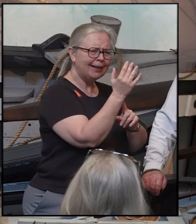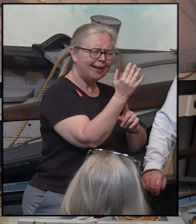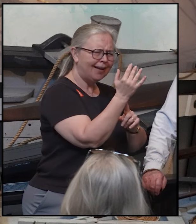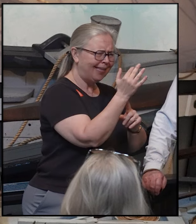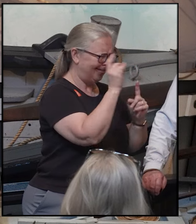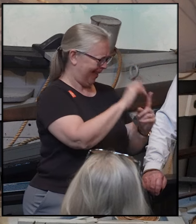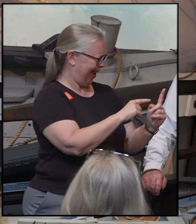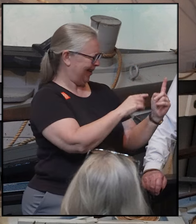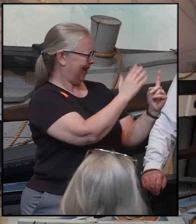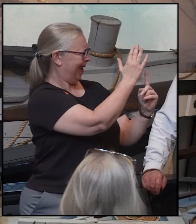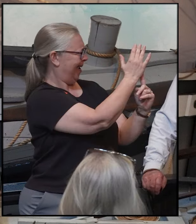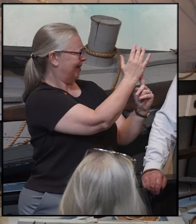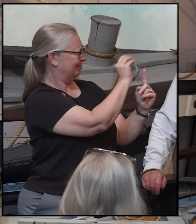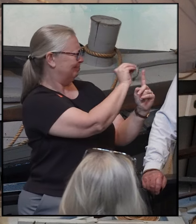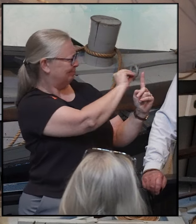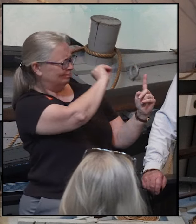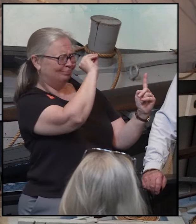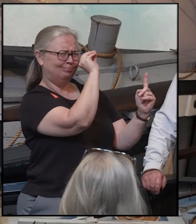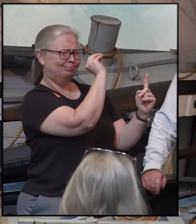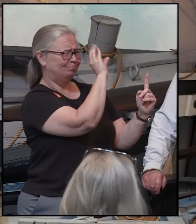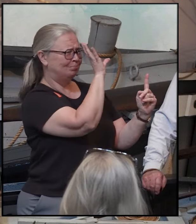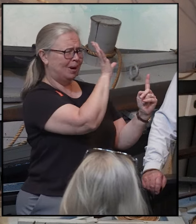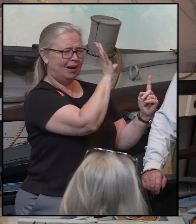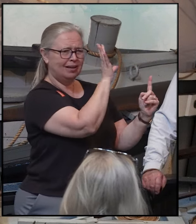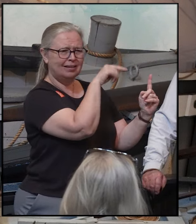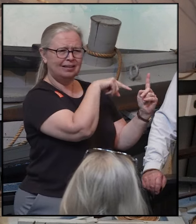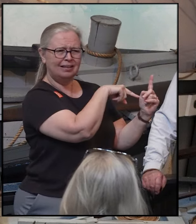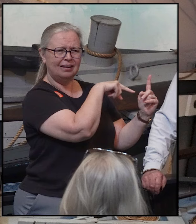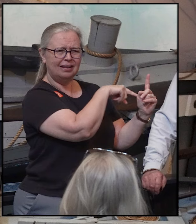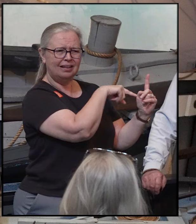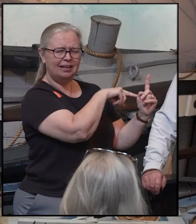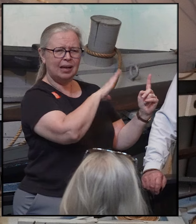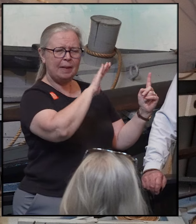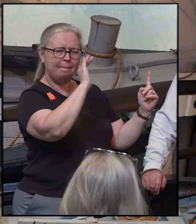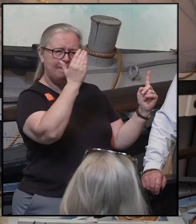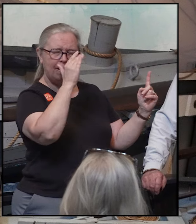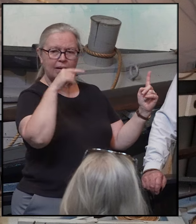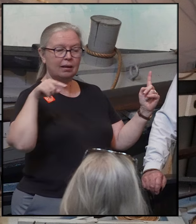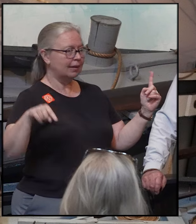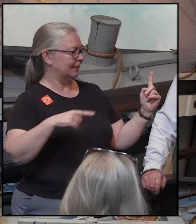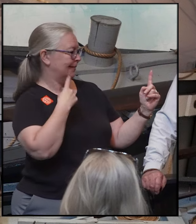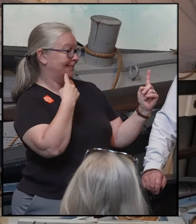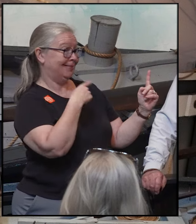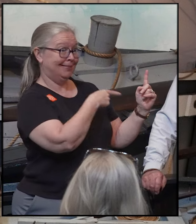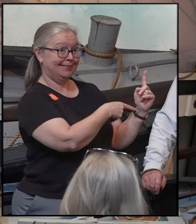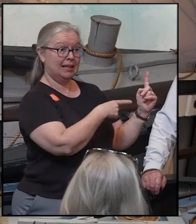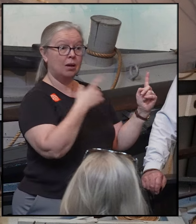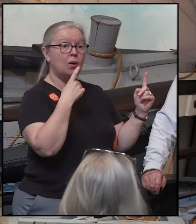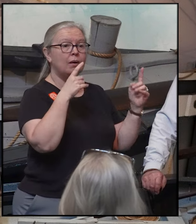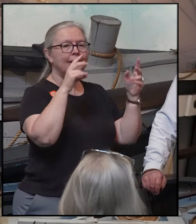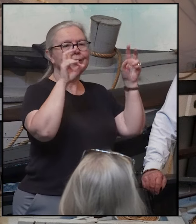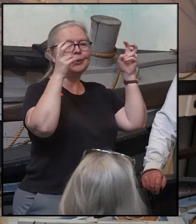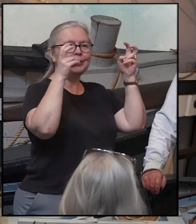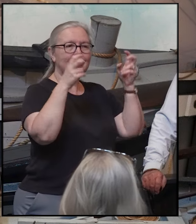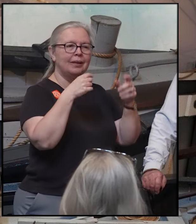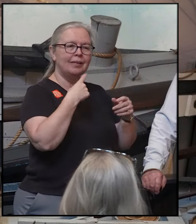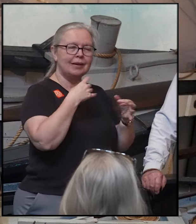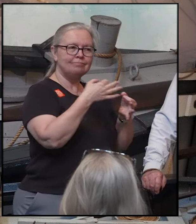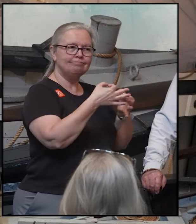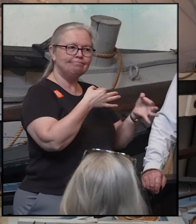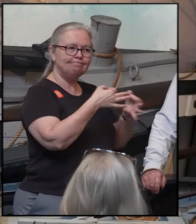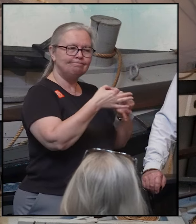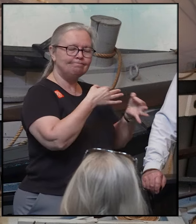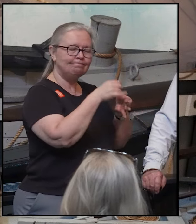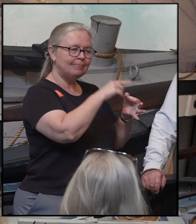brightest in candles. In fact, if you know the measure of light called candle power, it's based on the spermaceti candle. They were